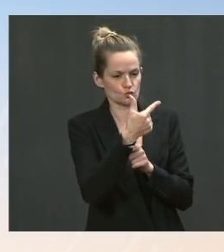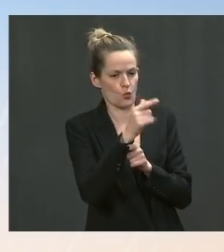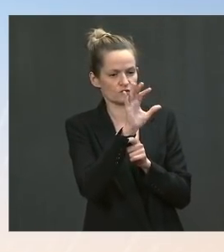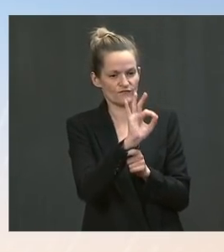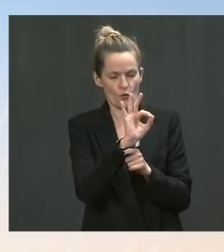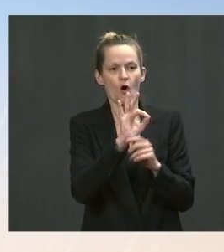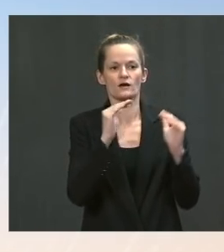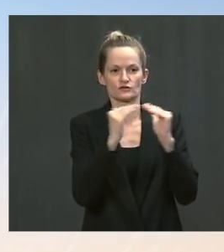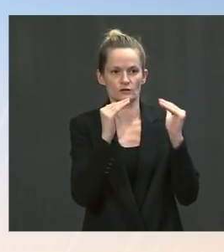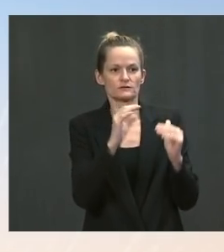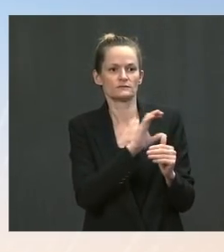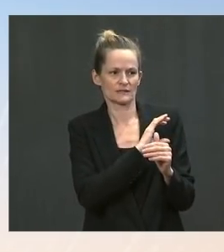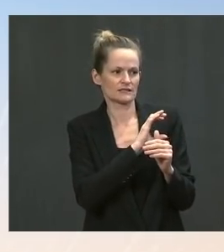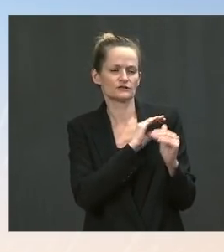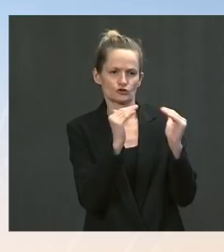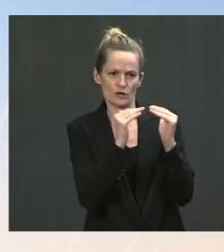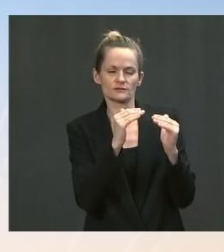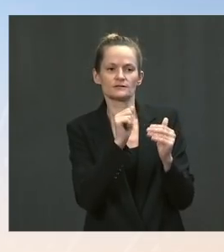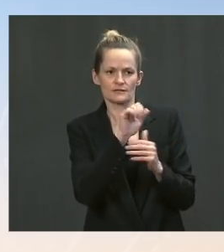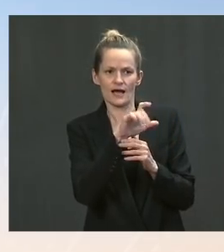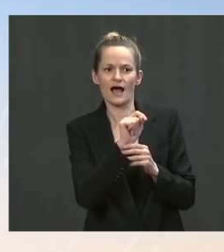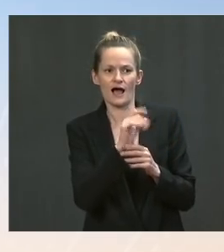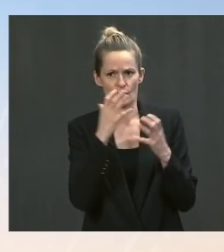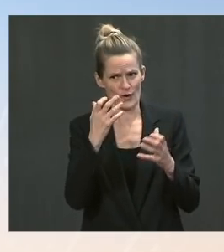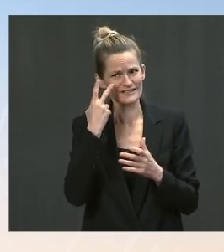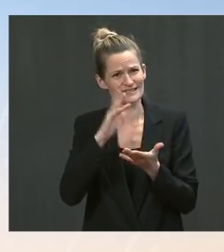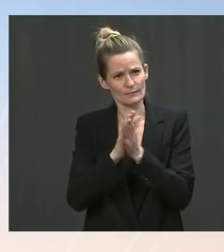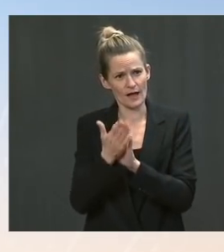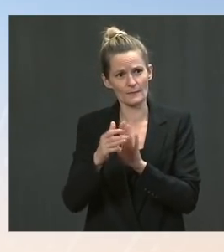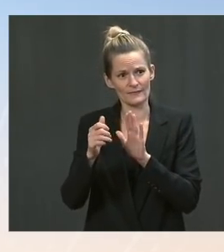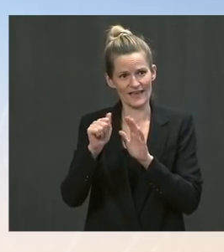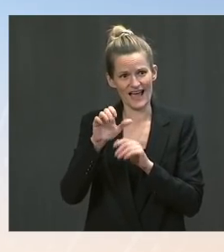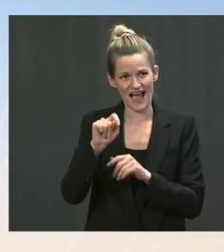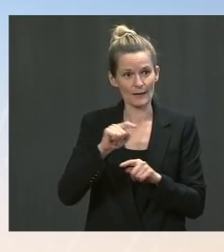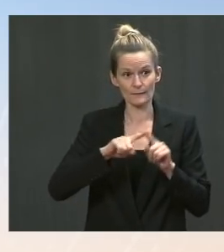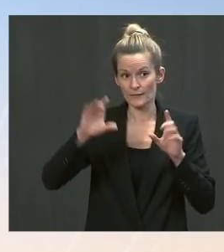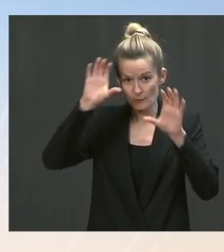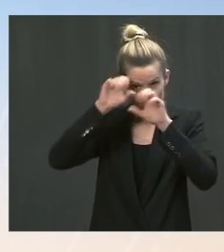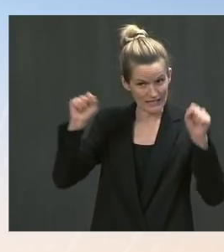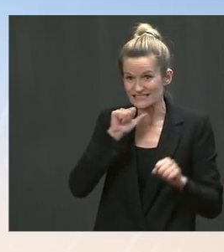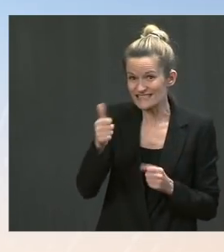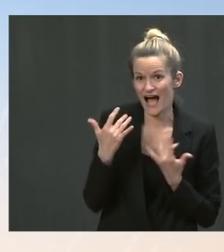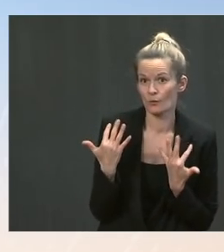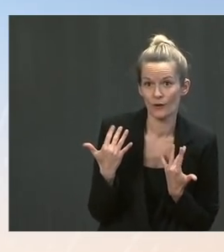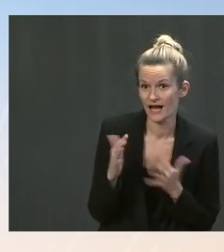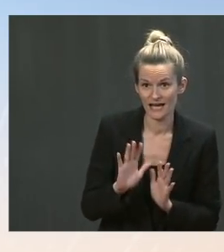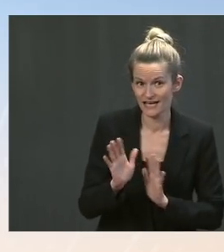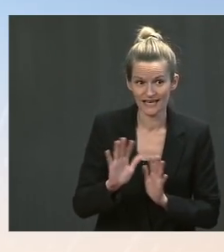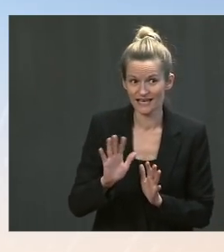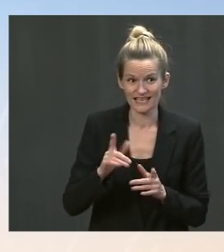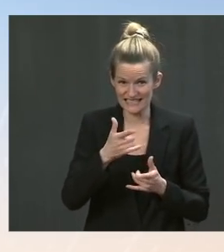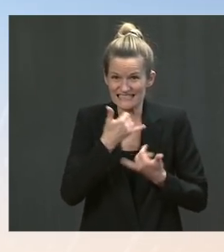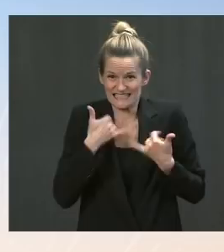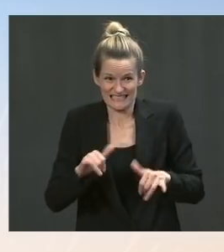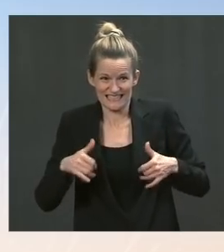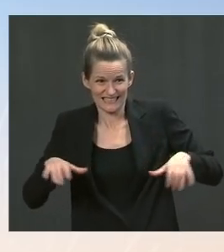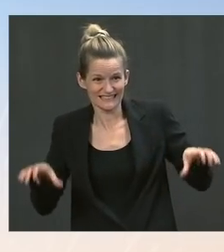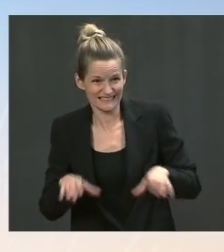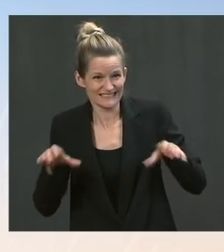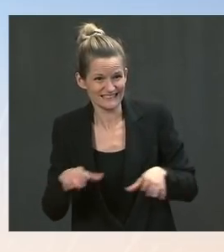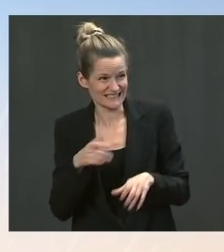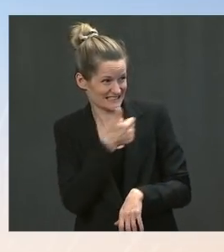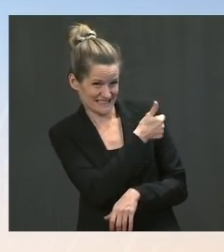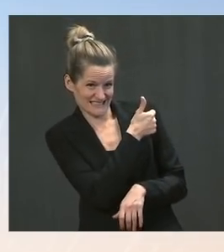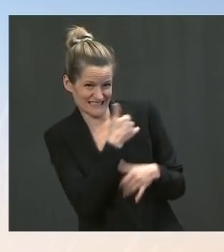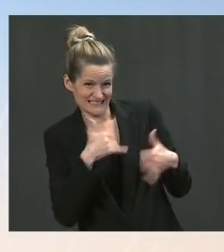also, I would say, not waiting for that to happen in order to take action. He signed a historic executive order into law during his